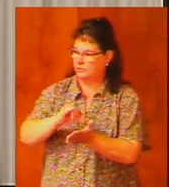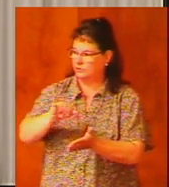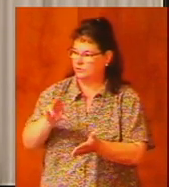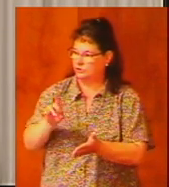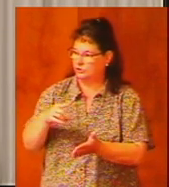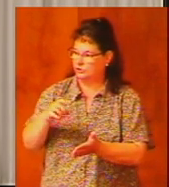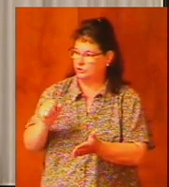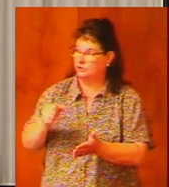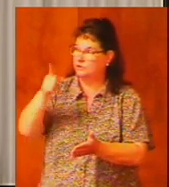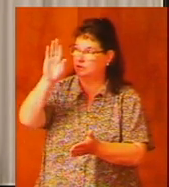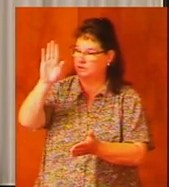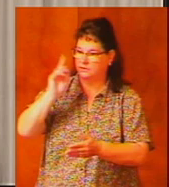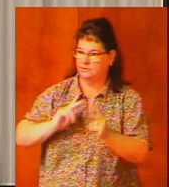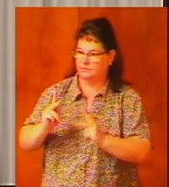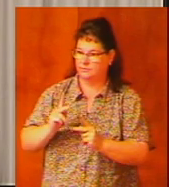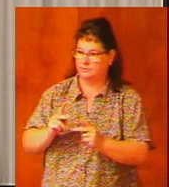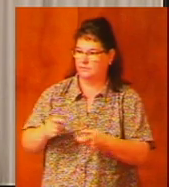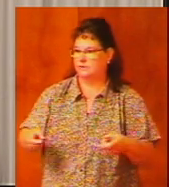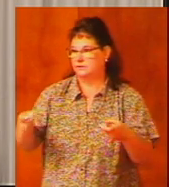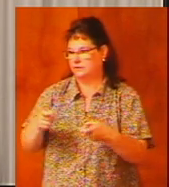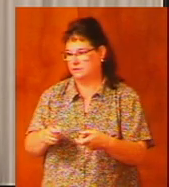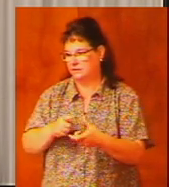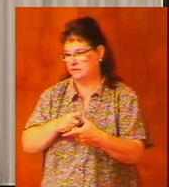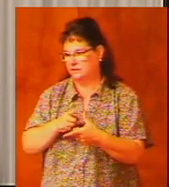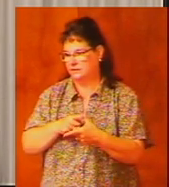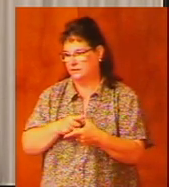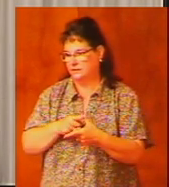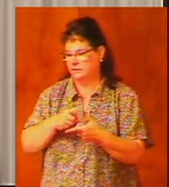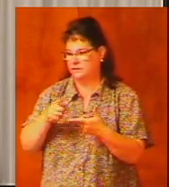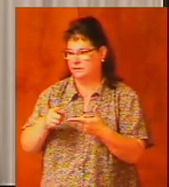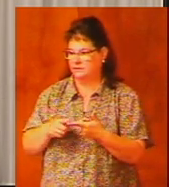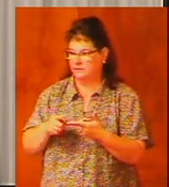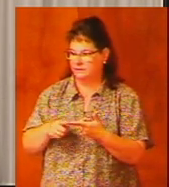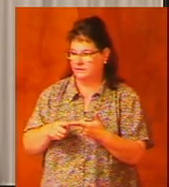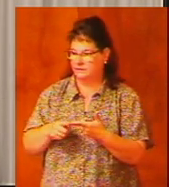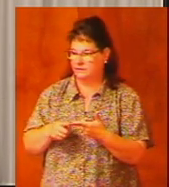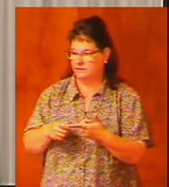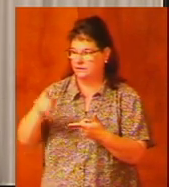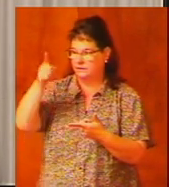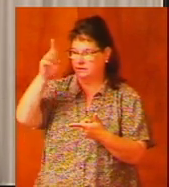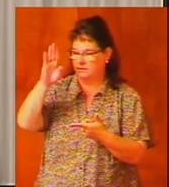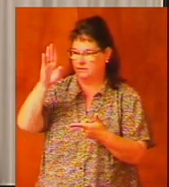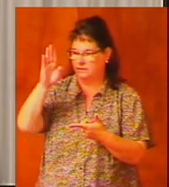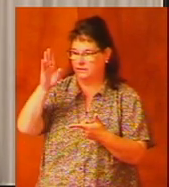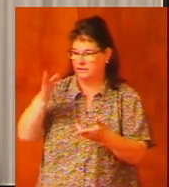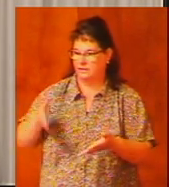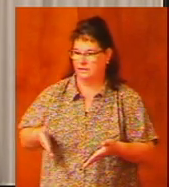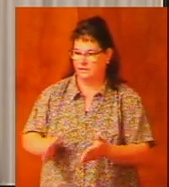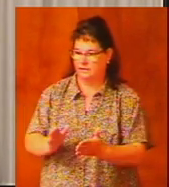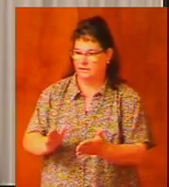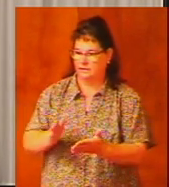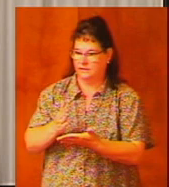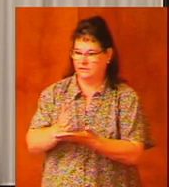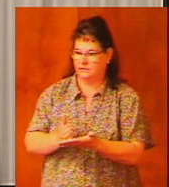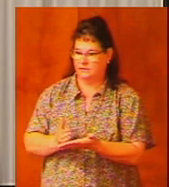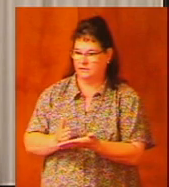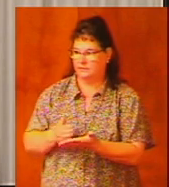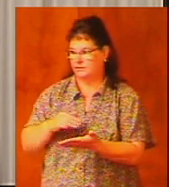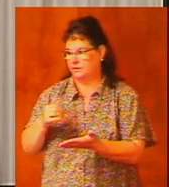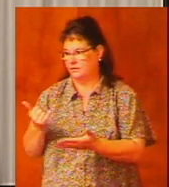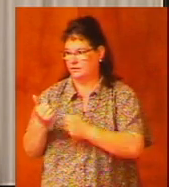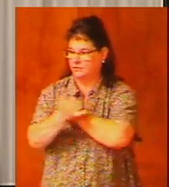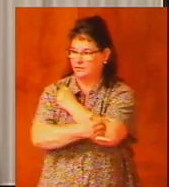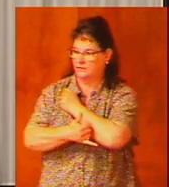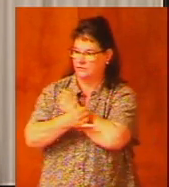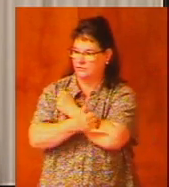God's people would go into sin. As a result, God would allow some foreign nation